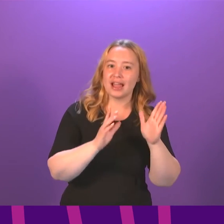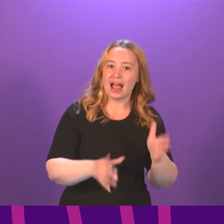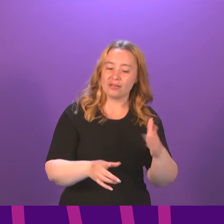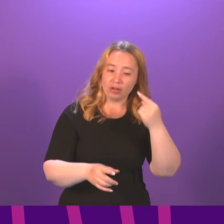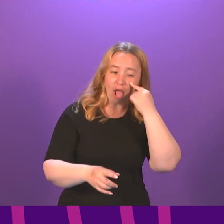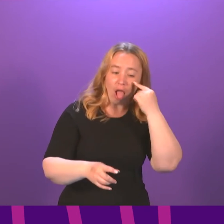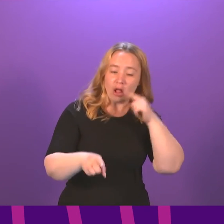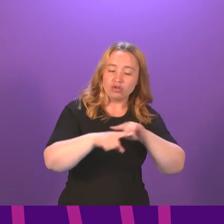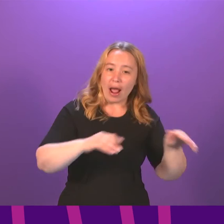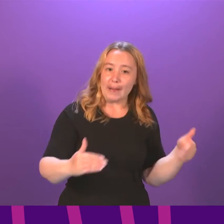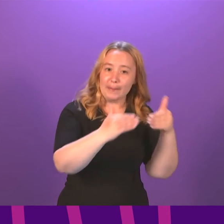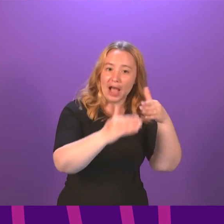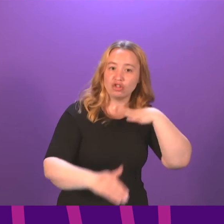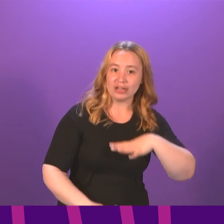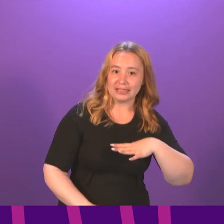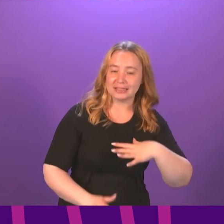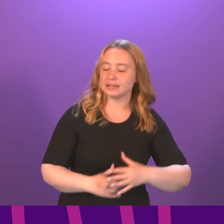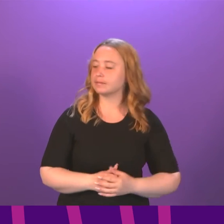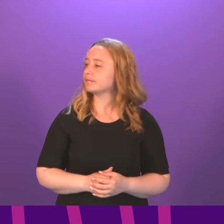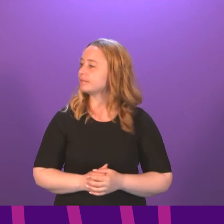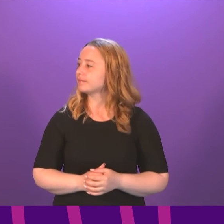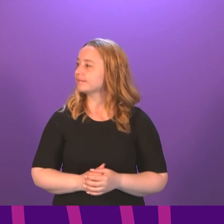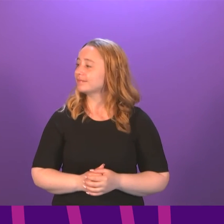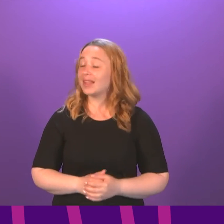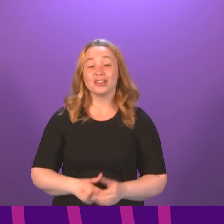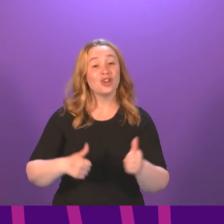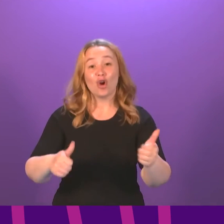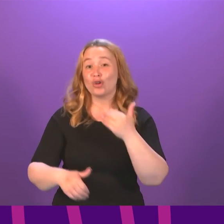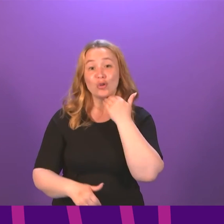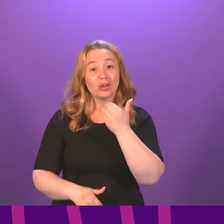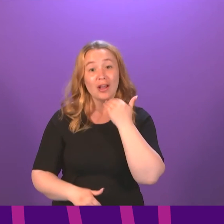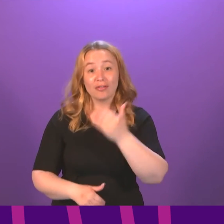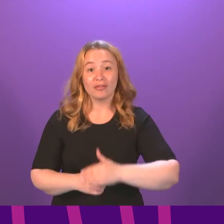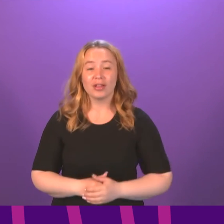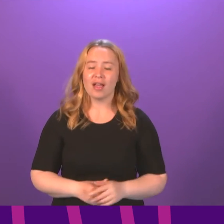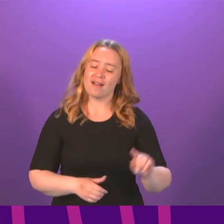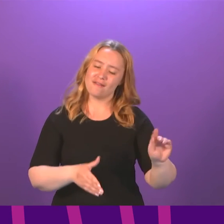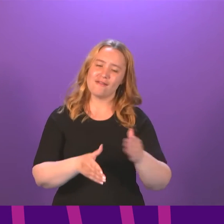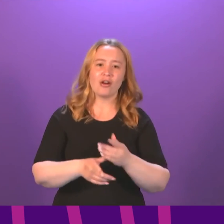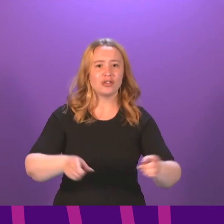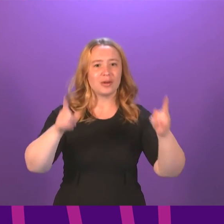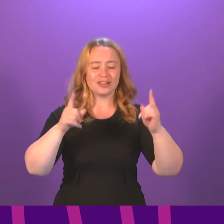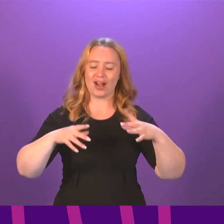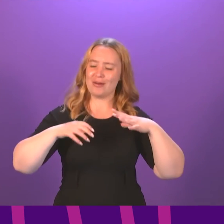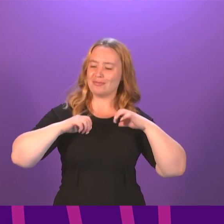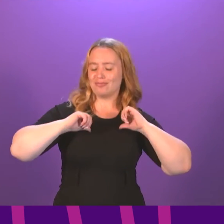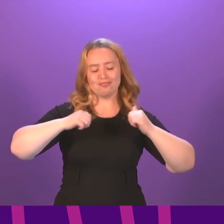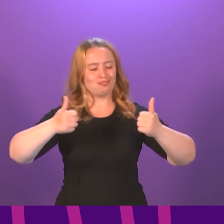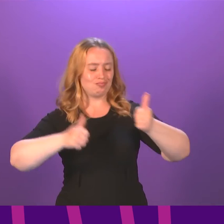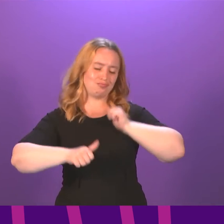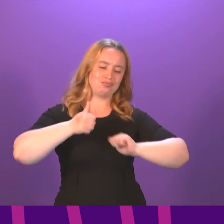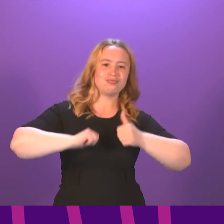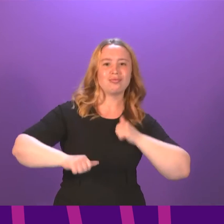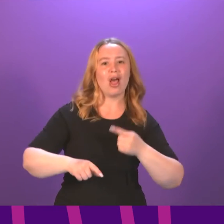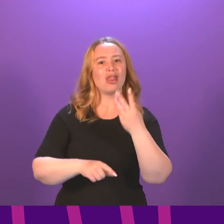their own needs. Willie Rennie. I'm afraid that's just not good enough. The First Minister takes all the credit for recruiting 3,500 extra